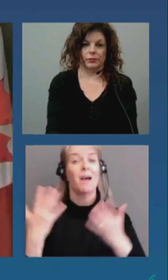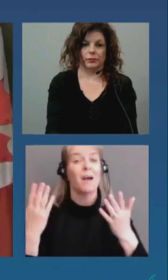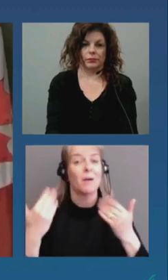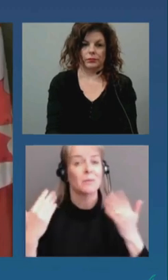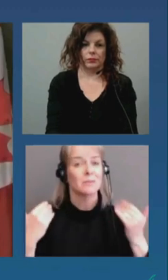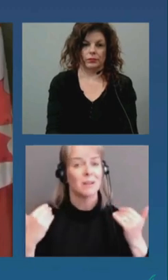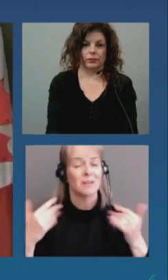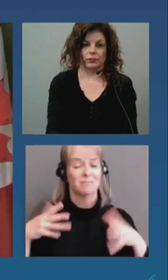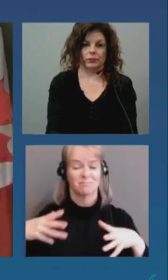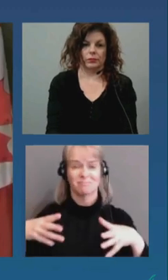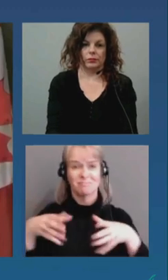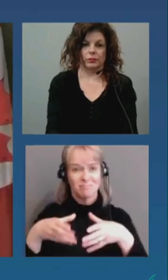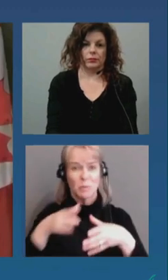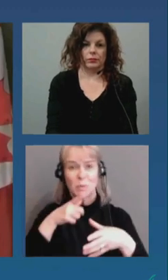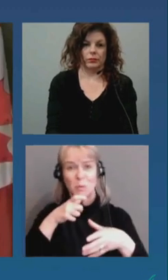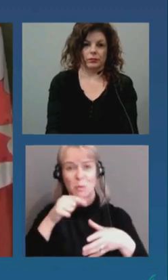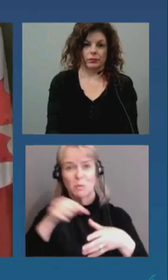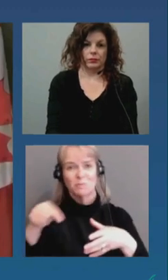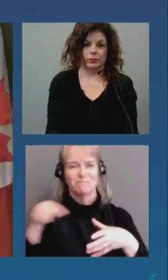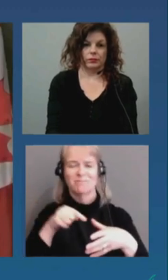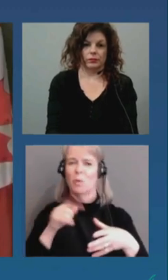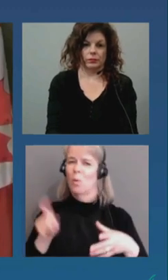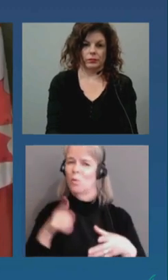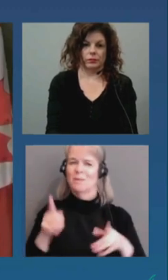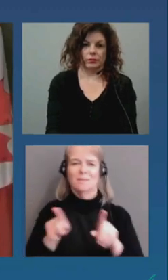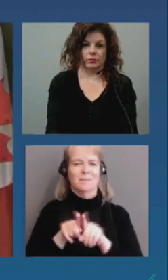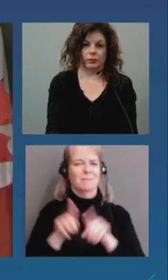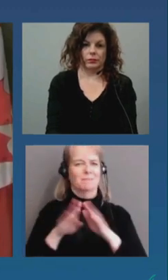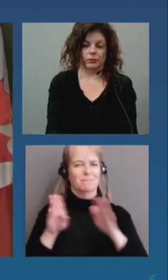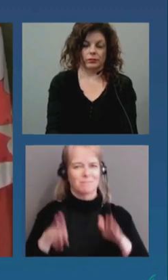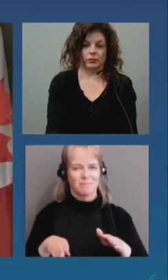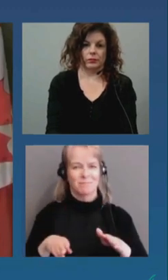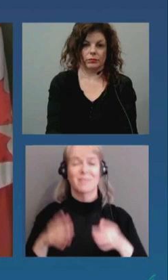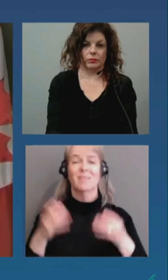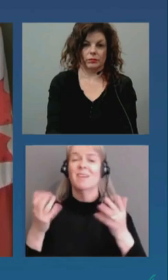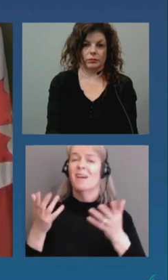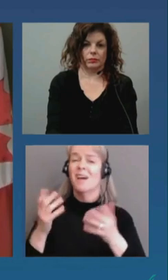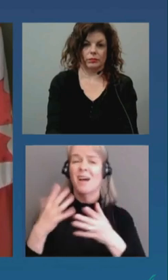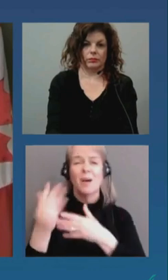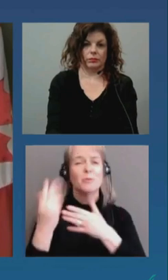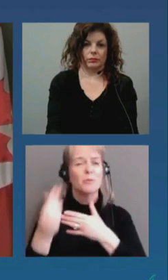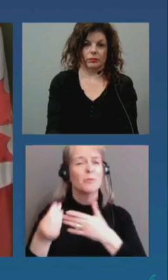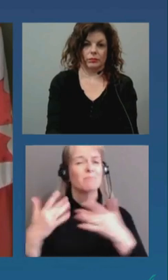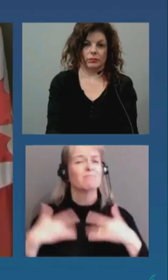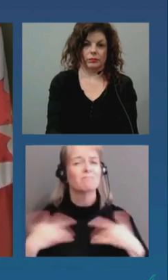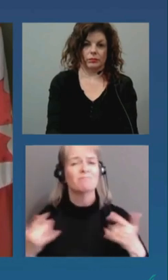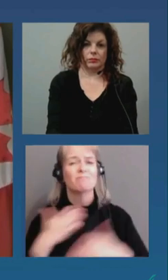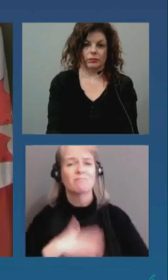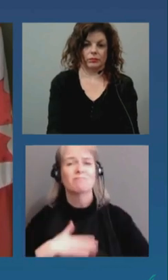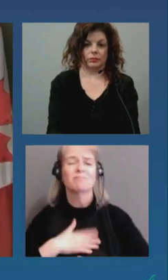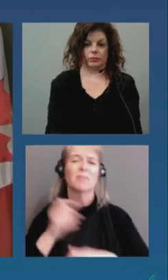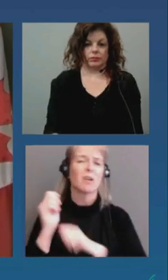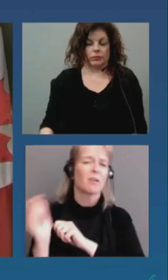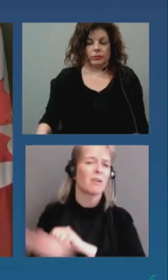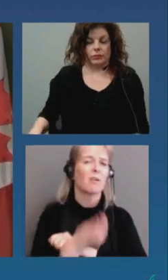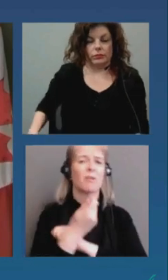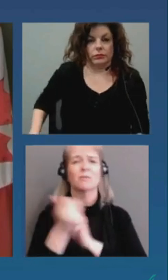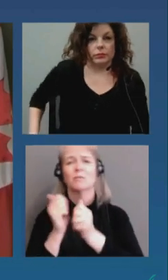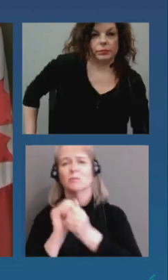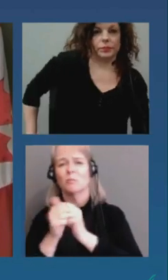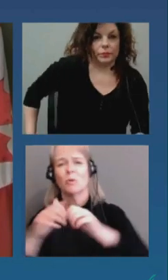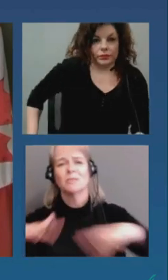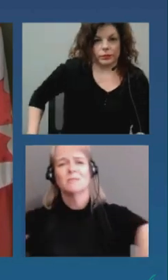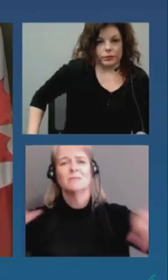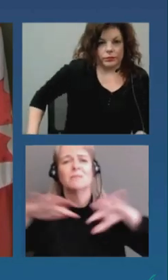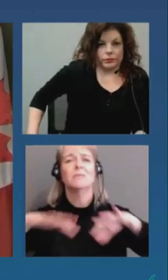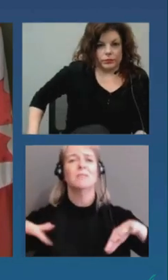own household closing many outdoor recreational amenities such as golf courses sports fields ball diamonds basketball